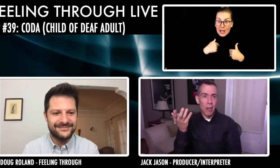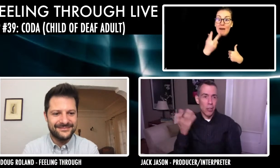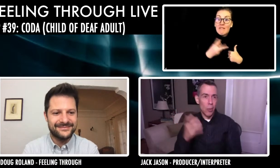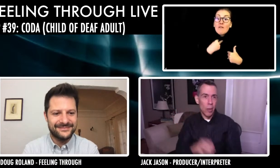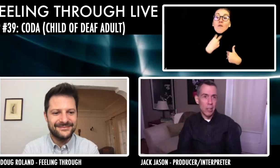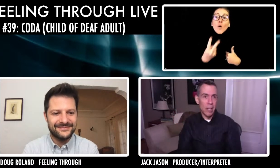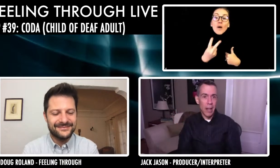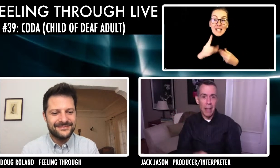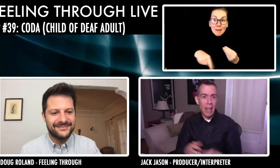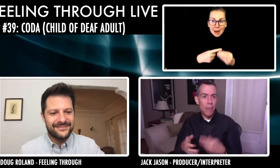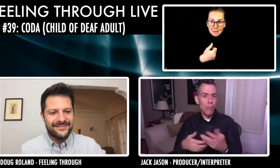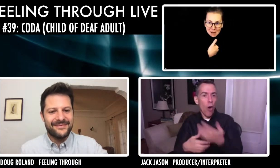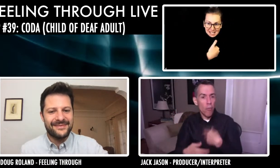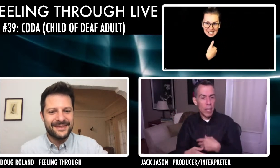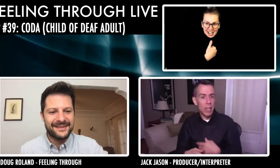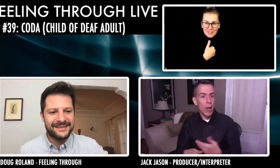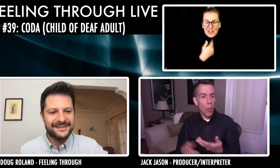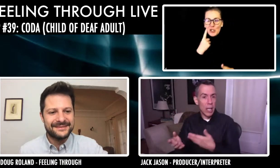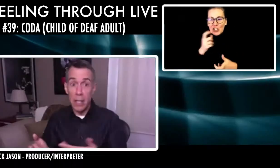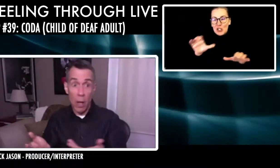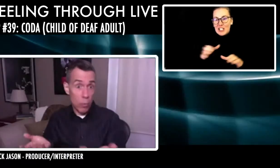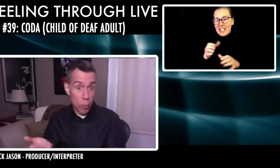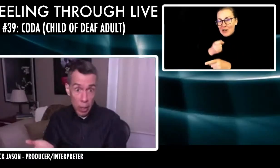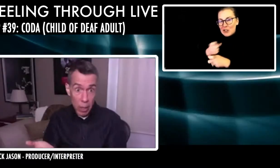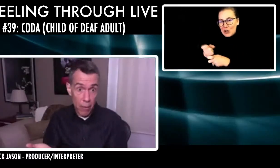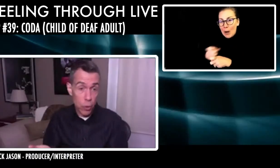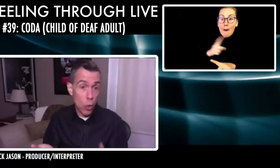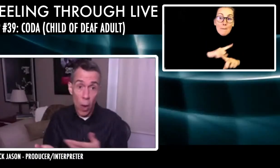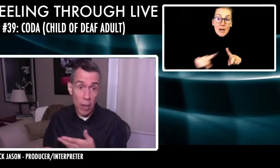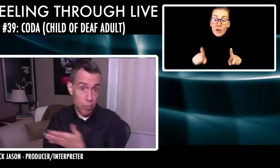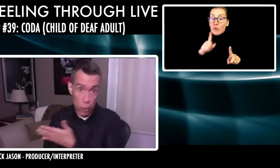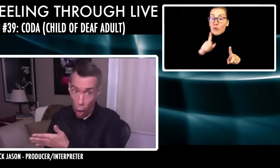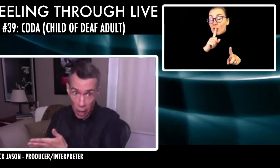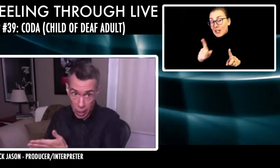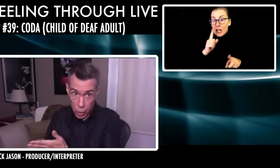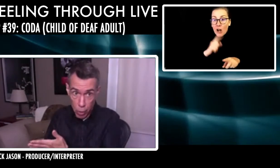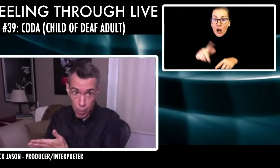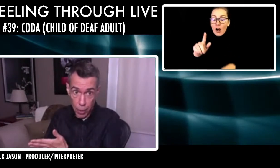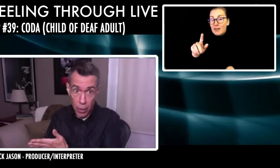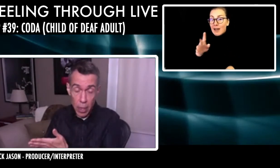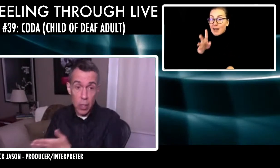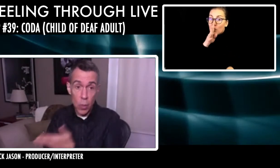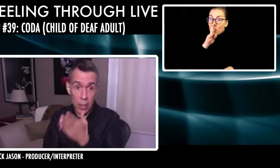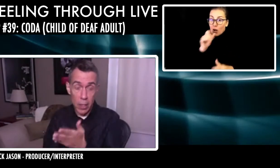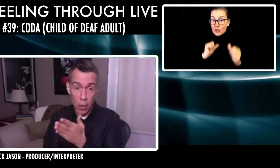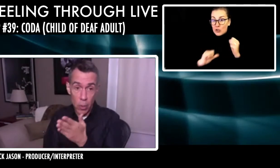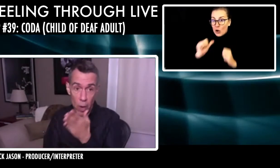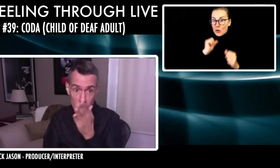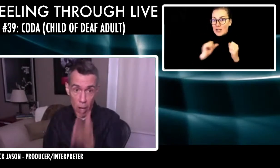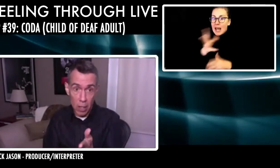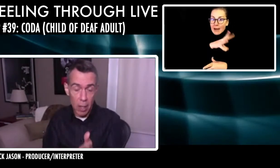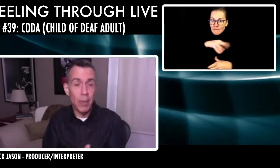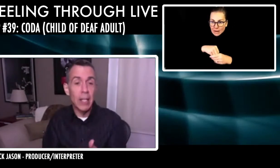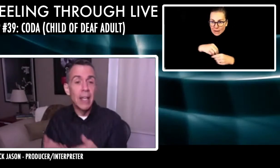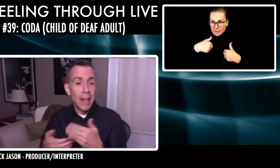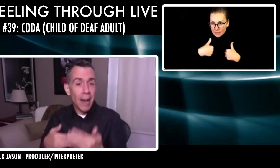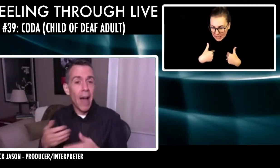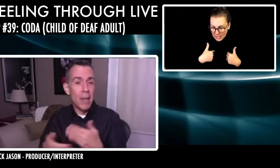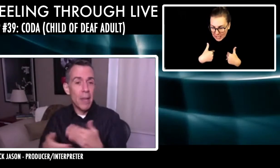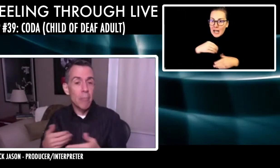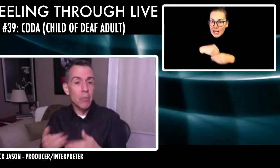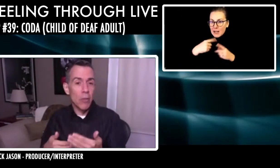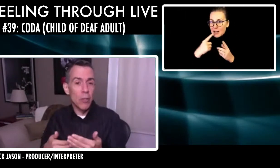talk show once and, and they involve me and they always, now in real life, you don't want to talk to the interpreter. You want, you know, you want to talk to them, but